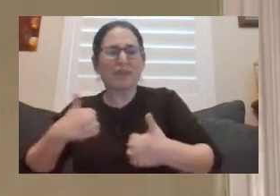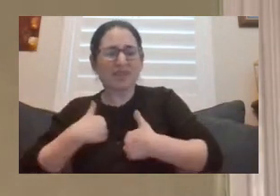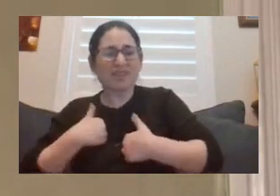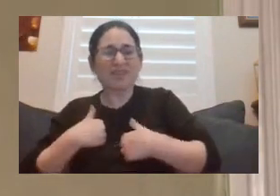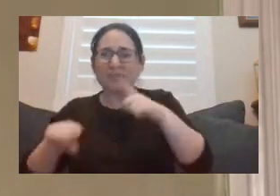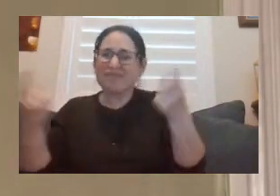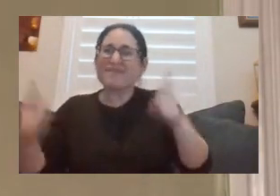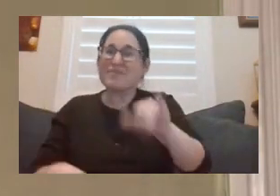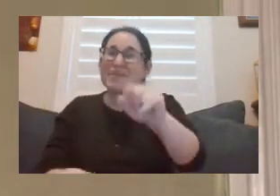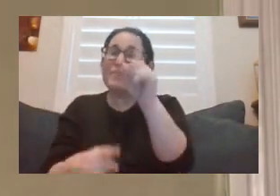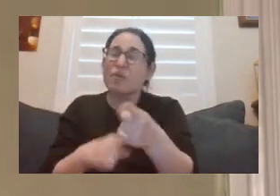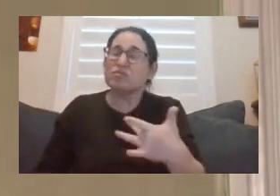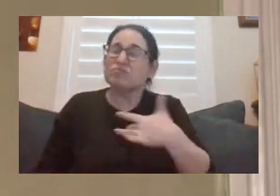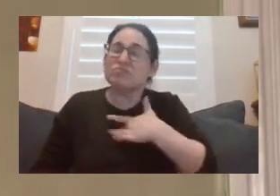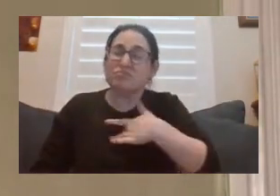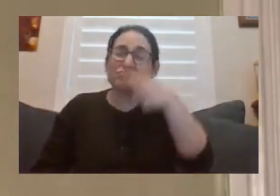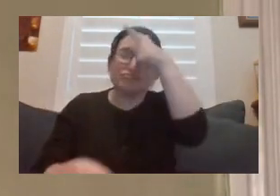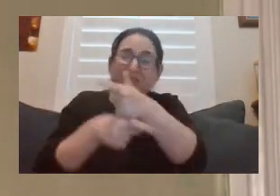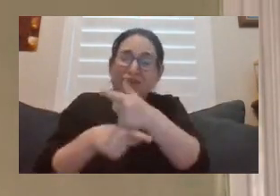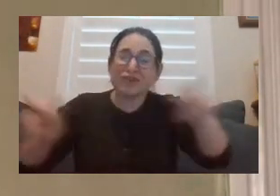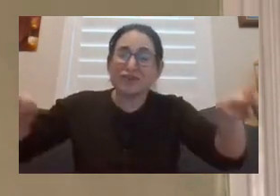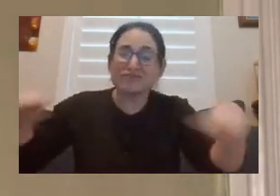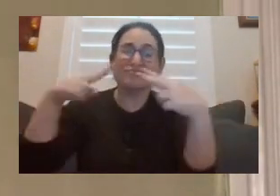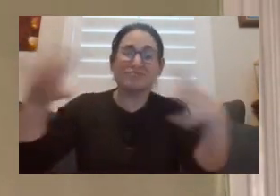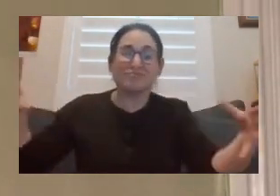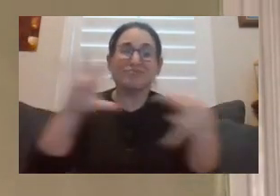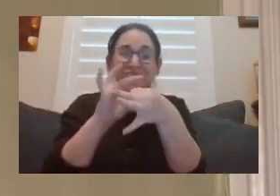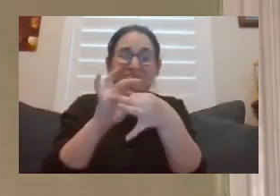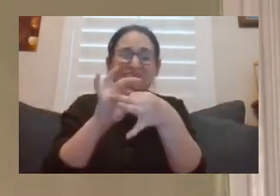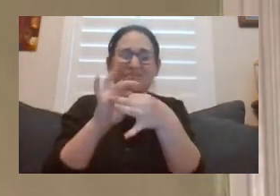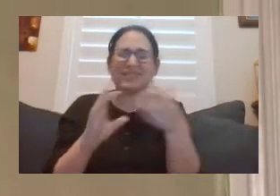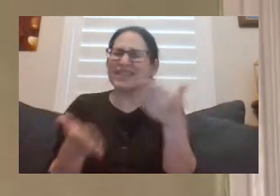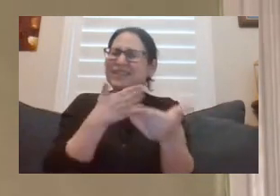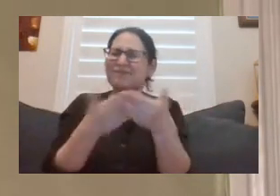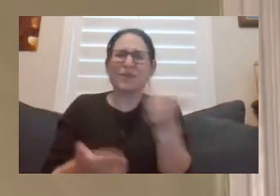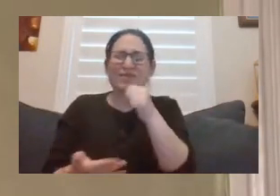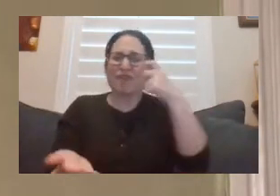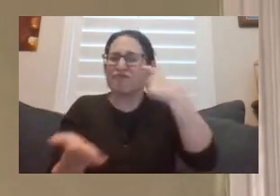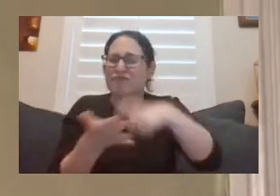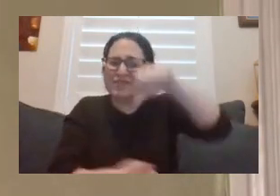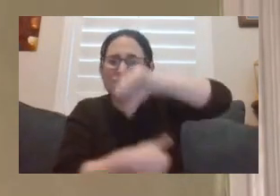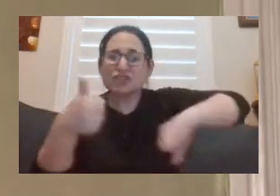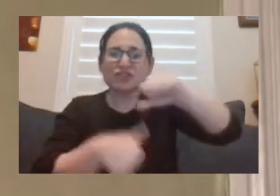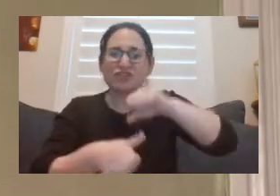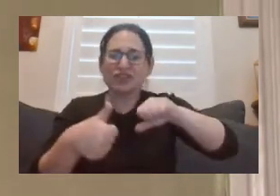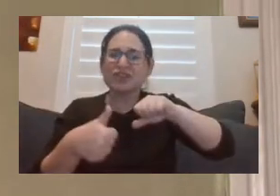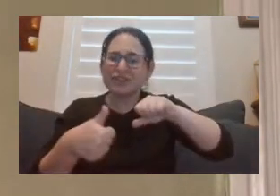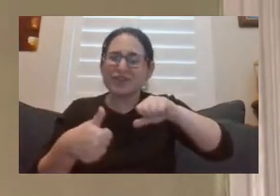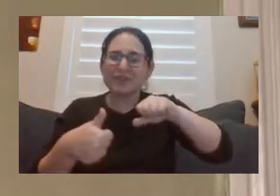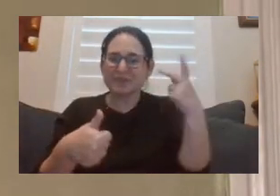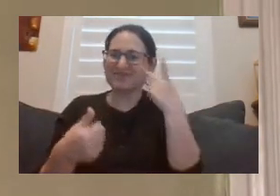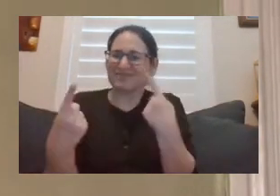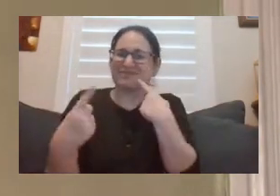distraught soldier he had approached was in fact his own brother, initially unrecognizable to him because of his physical state.